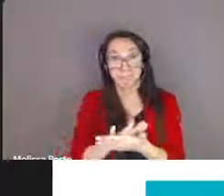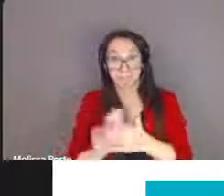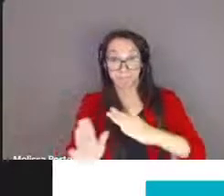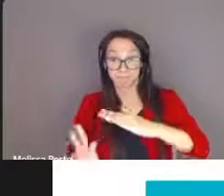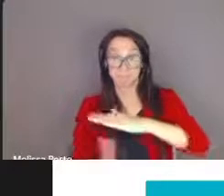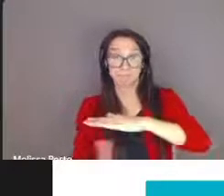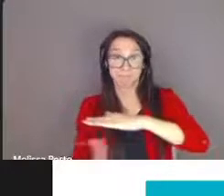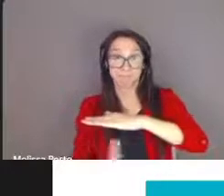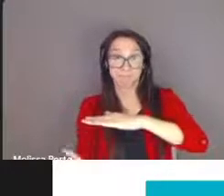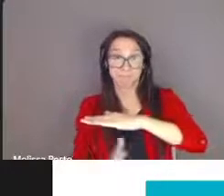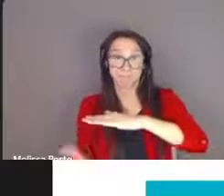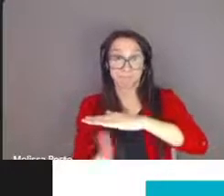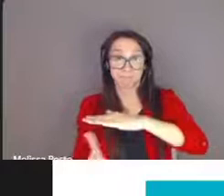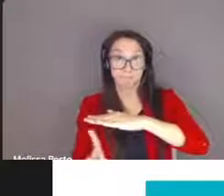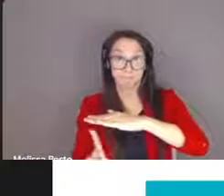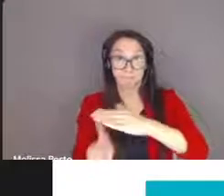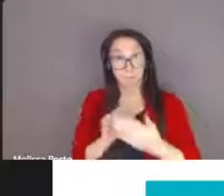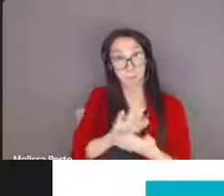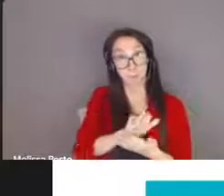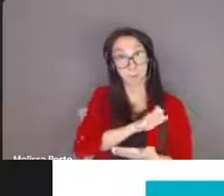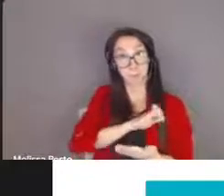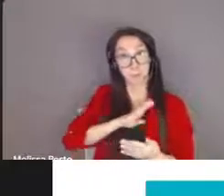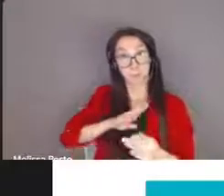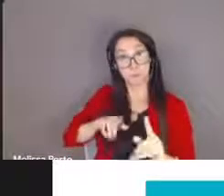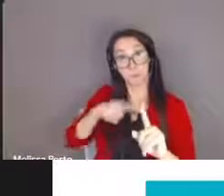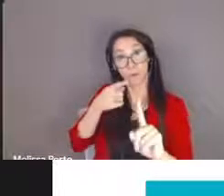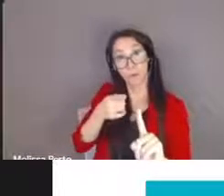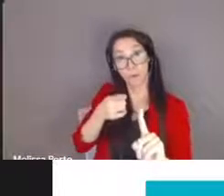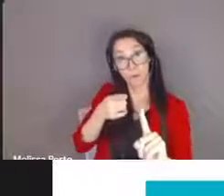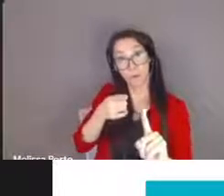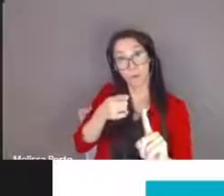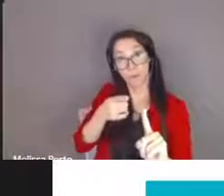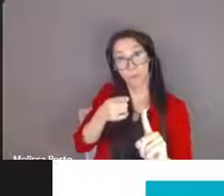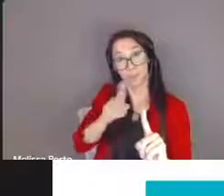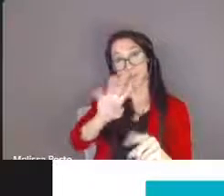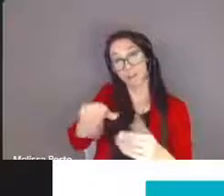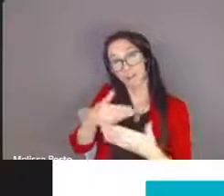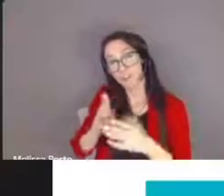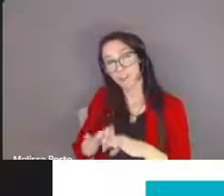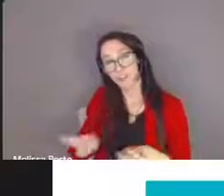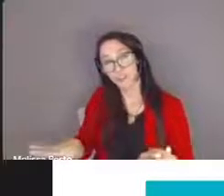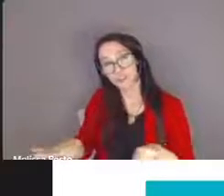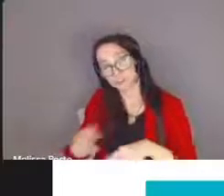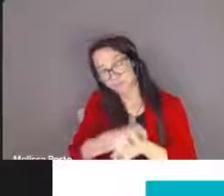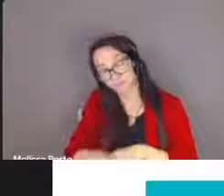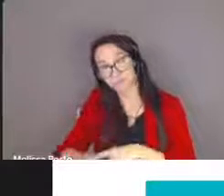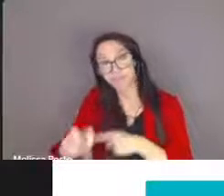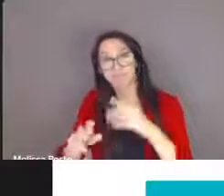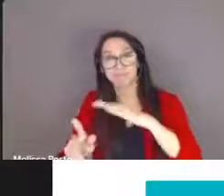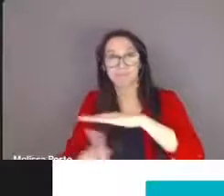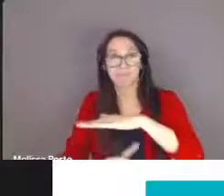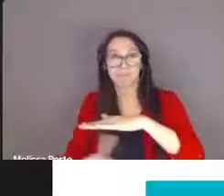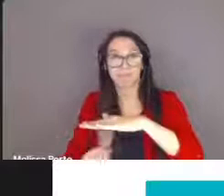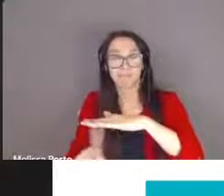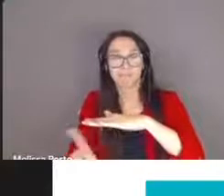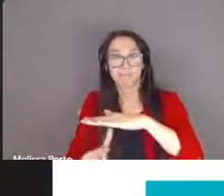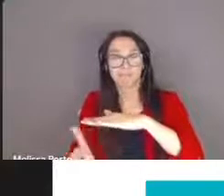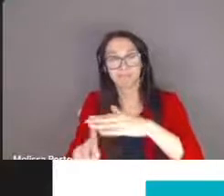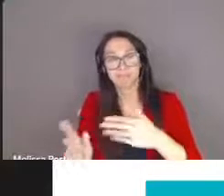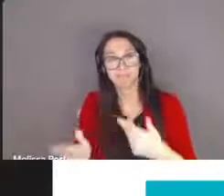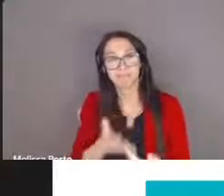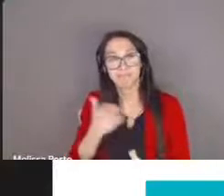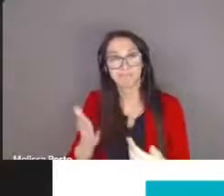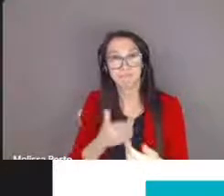our goal is to support the transition into cart into kindergarten and make it as smooth as possible your child's homeschool